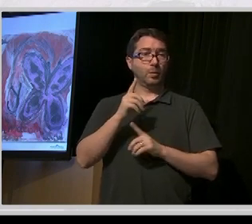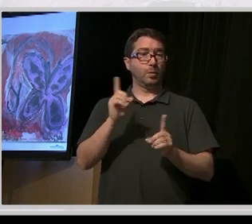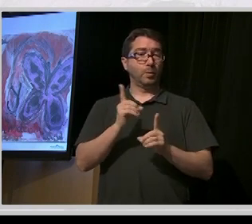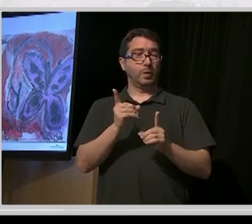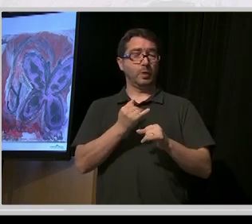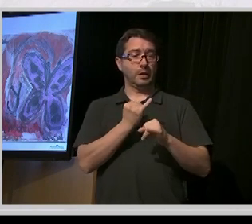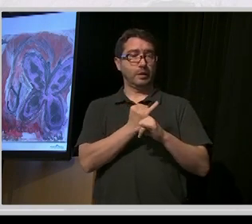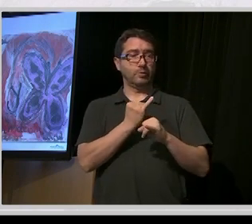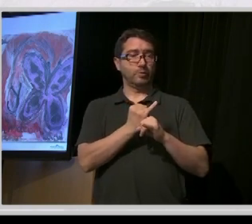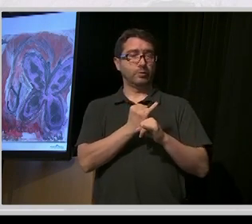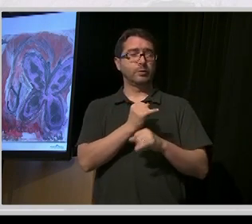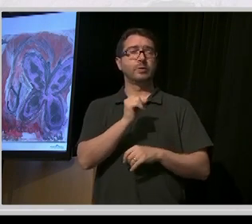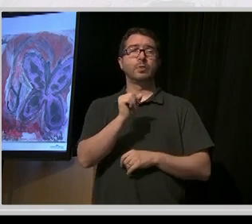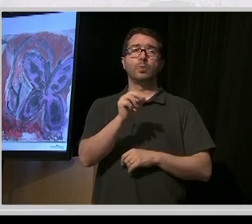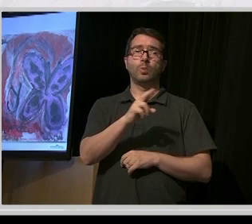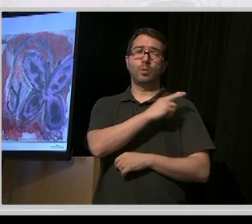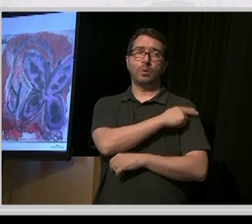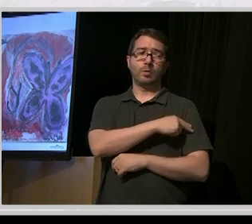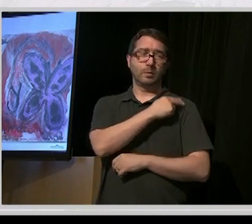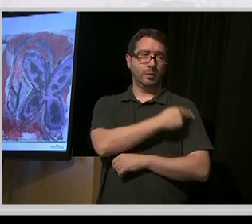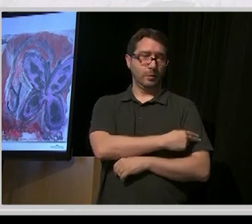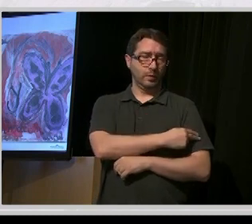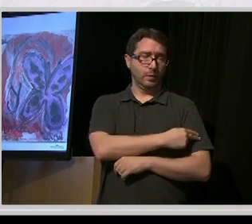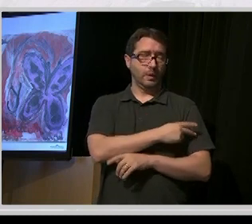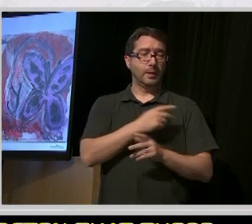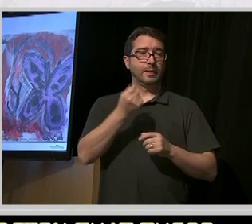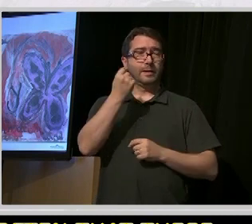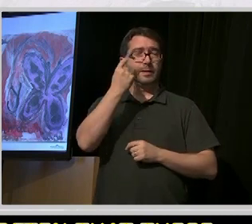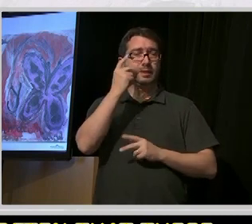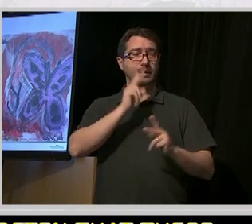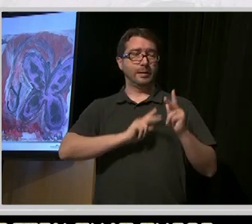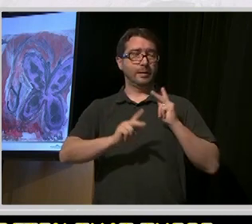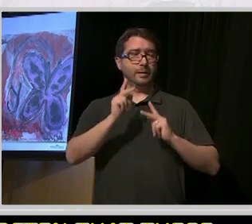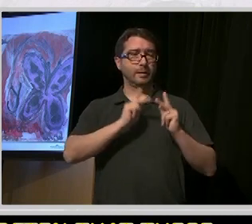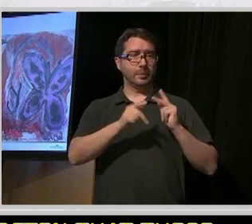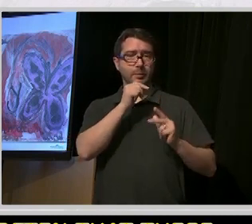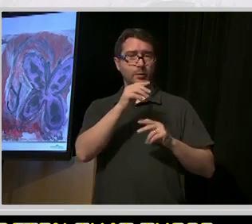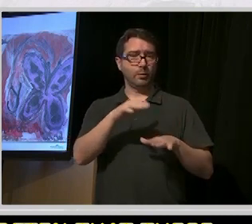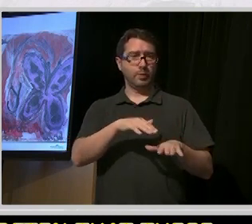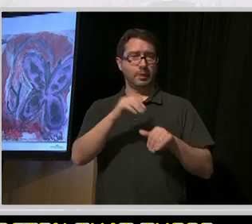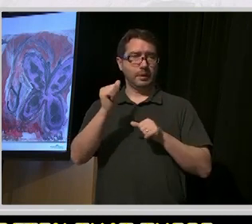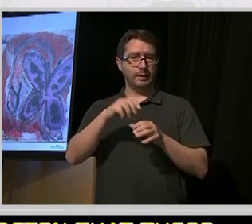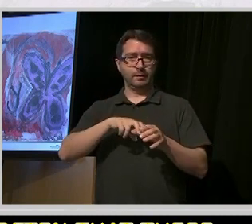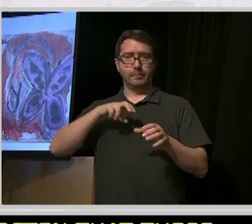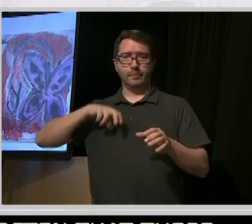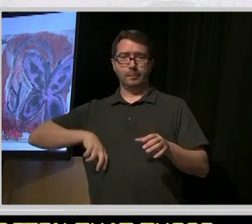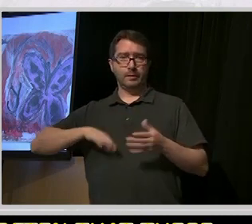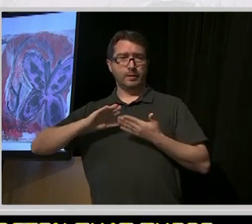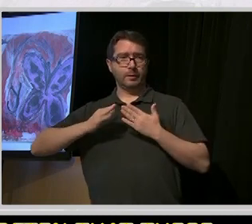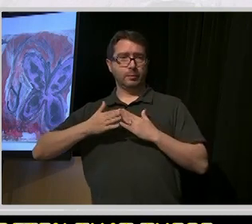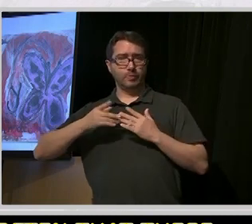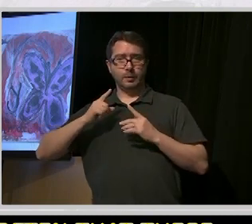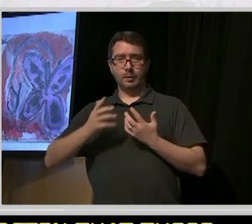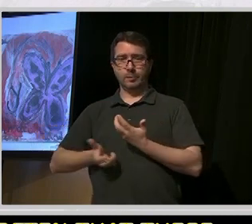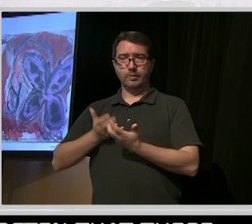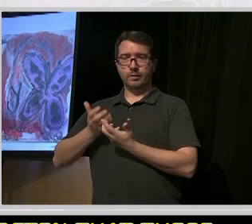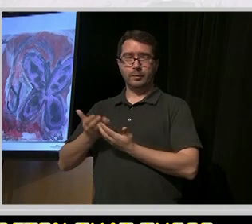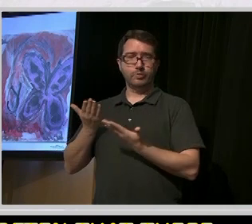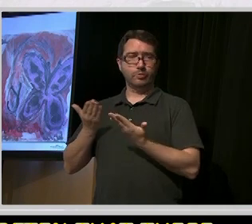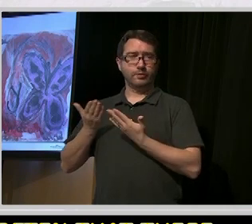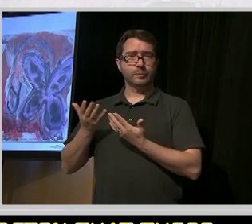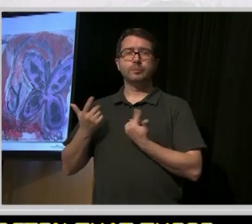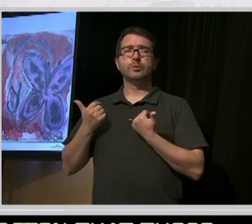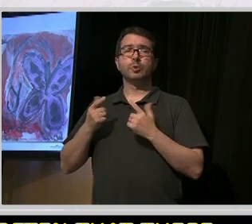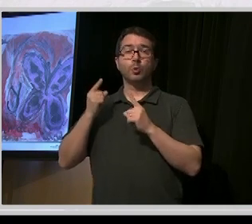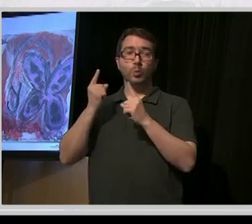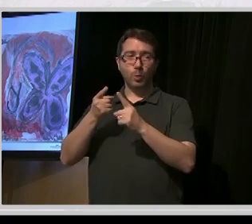And our vision is that people don't leave their community to go to where the services are. In fact, we try and bring the services back to where people are in their local communities.